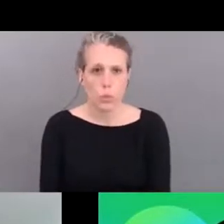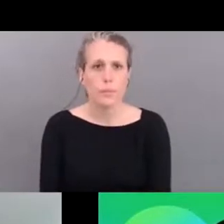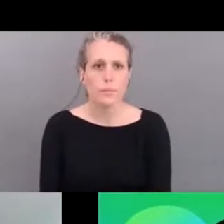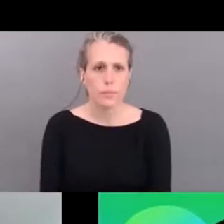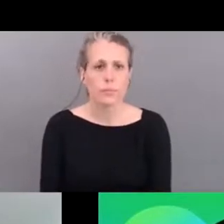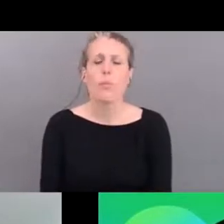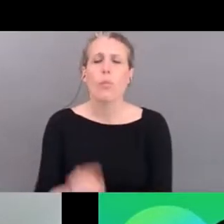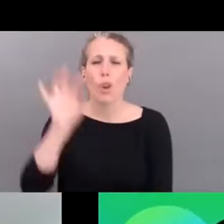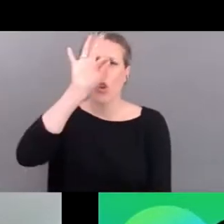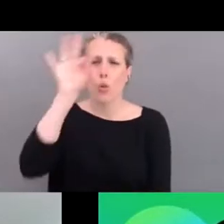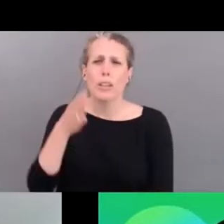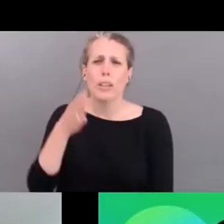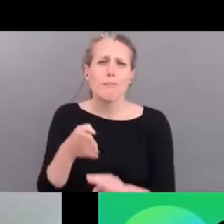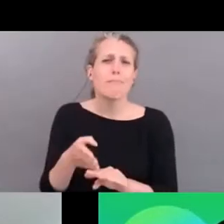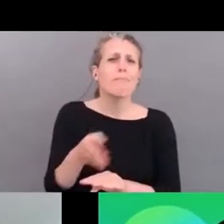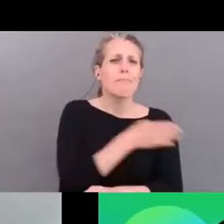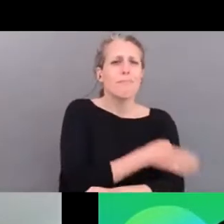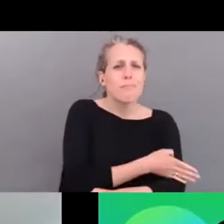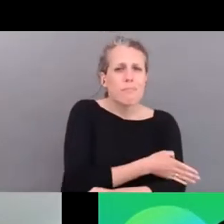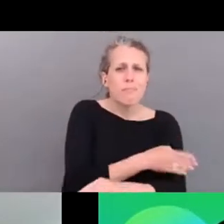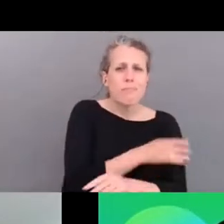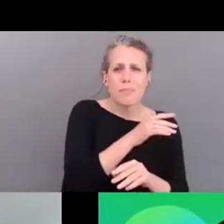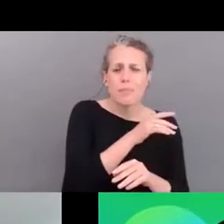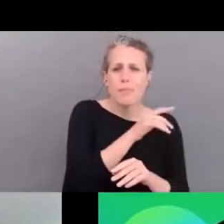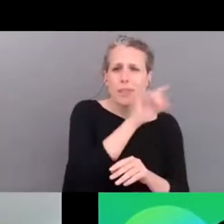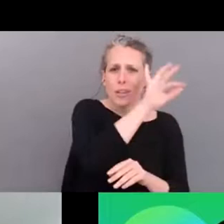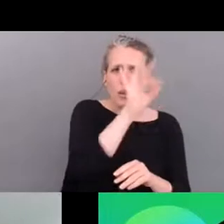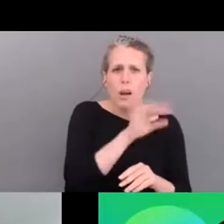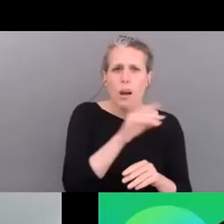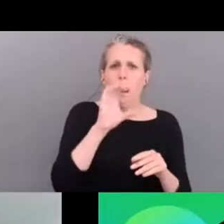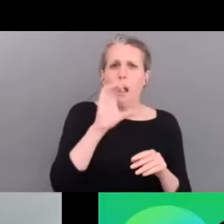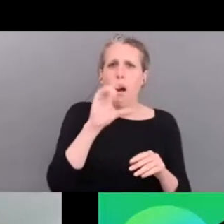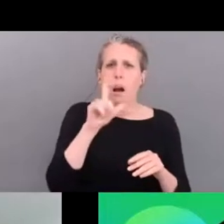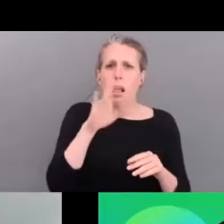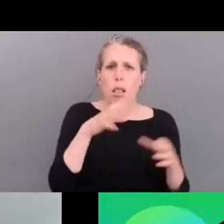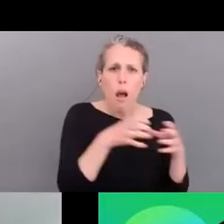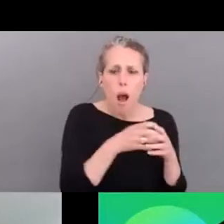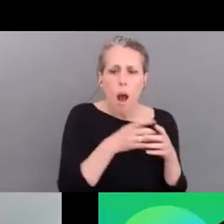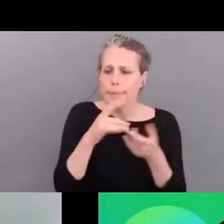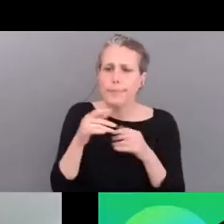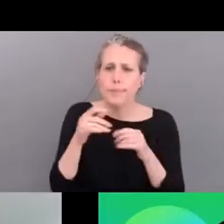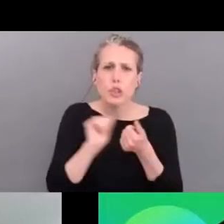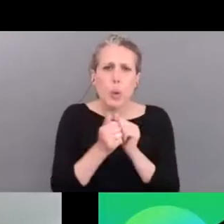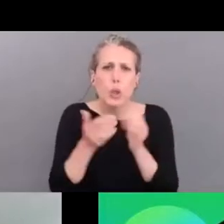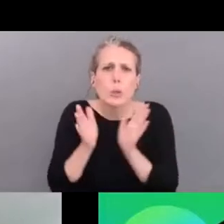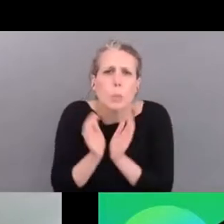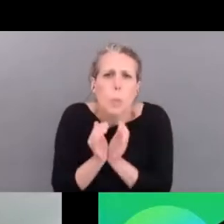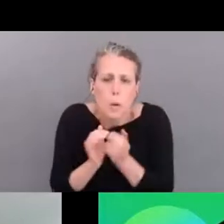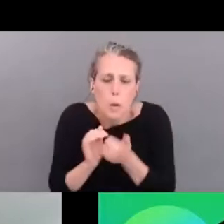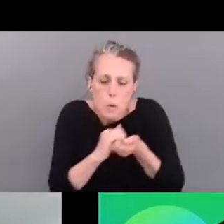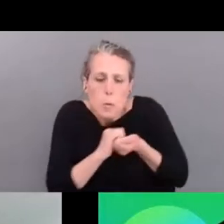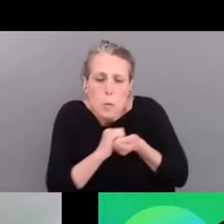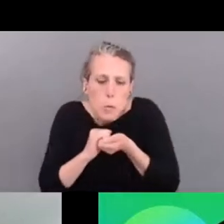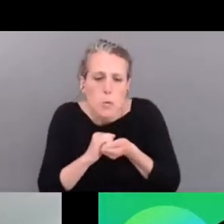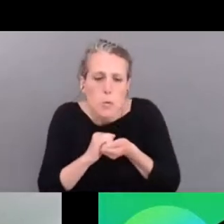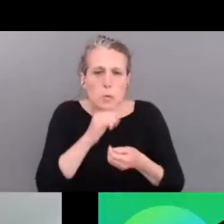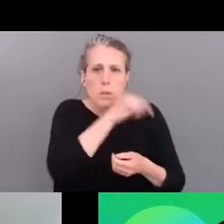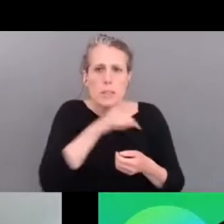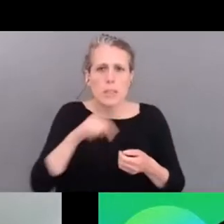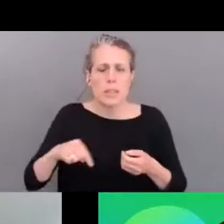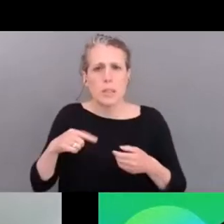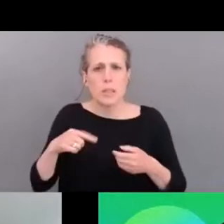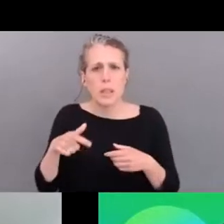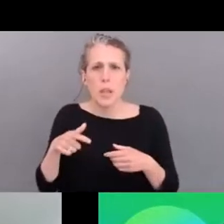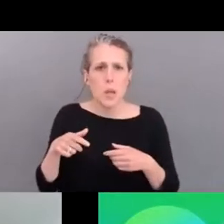earlier about like why also uh the clubs and the smaller associations they're like sometimes they they struggle a little